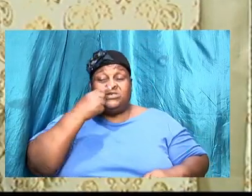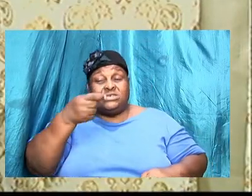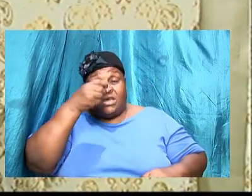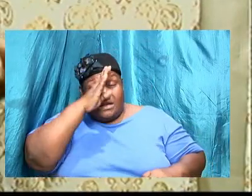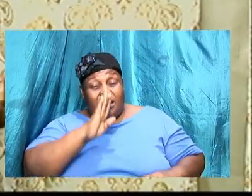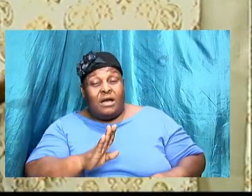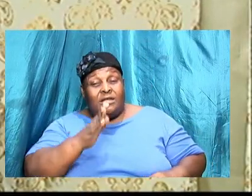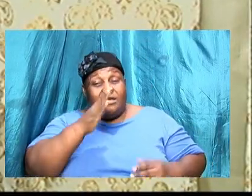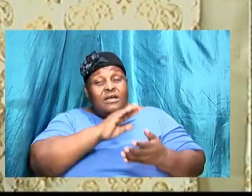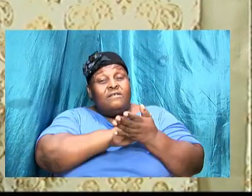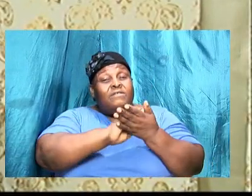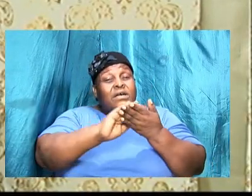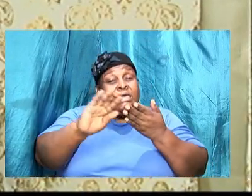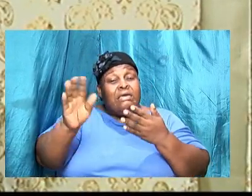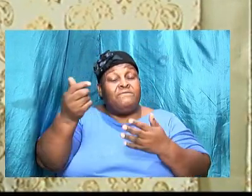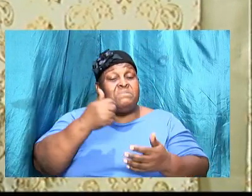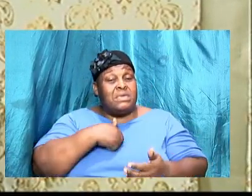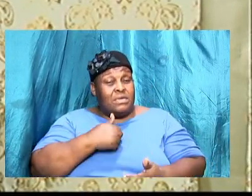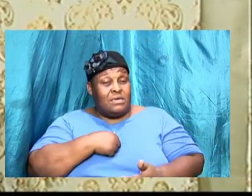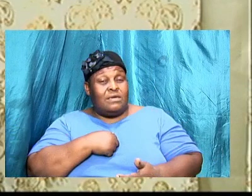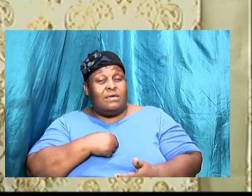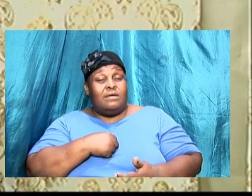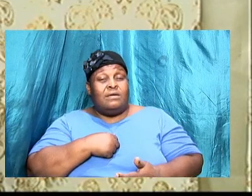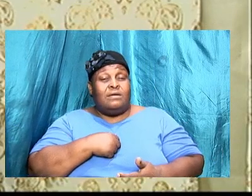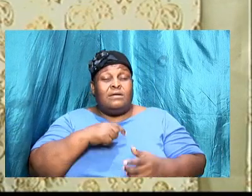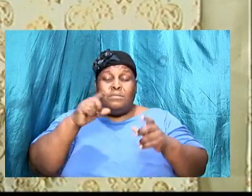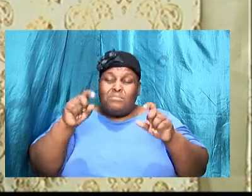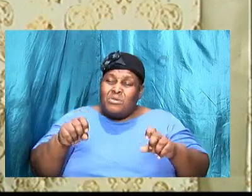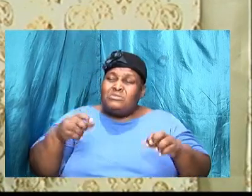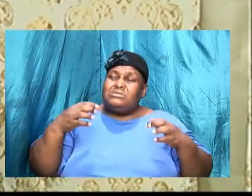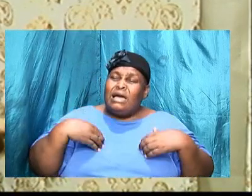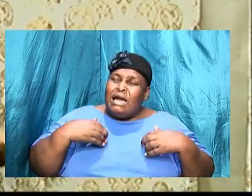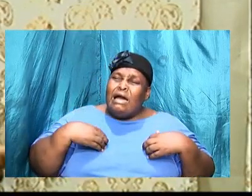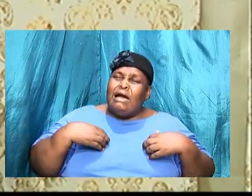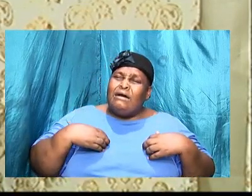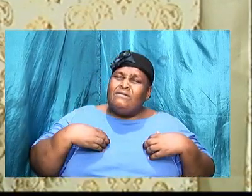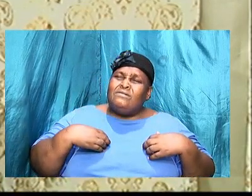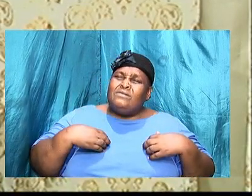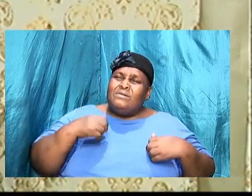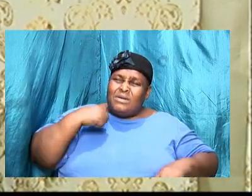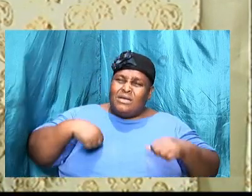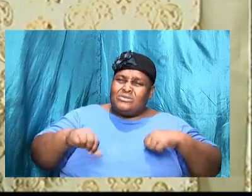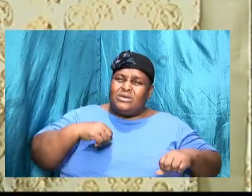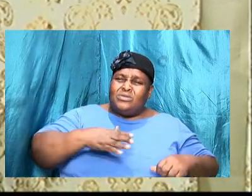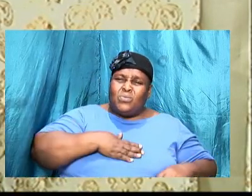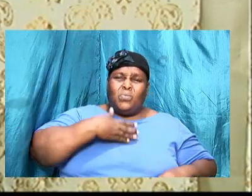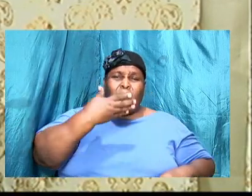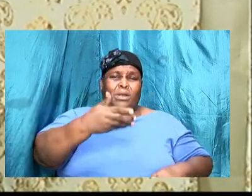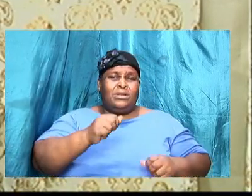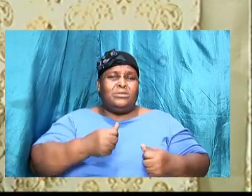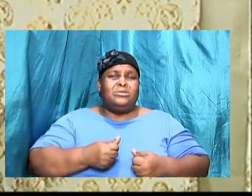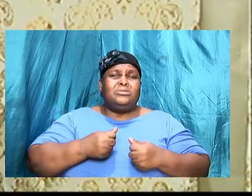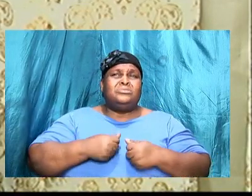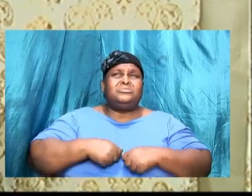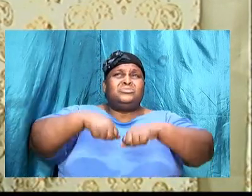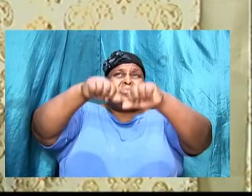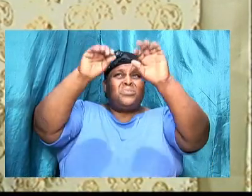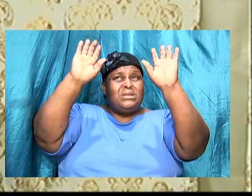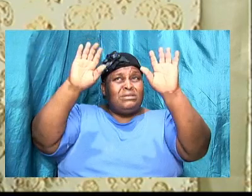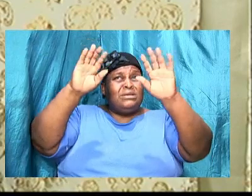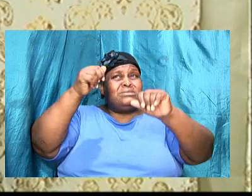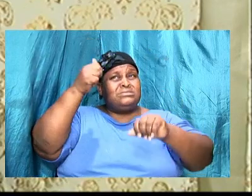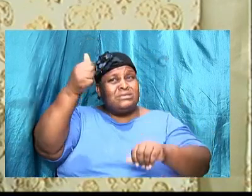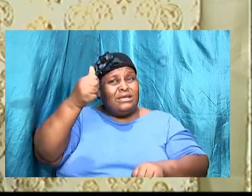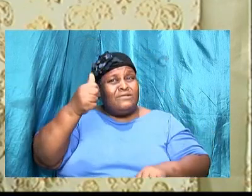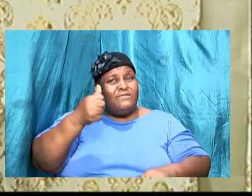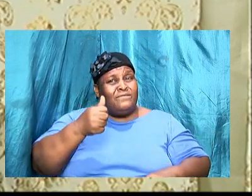forgive me we must have some action of willing to surrender ourselves so him say what do